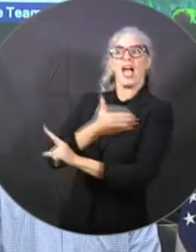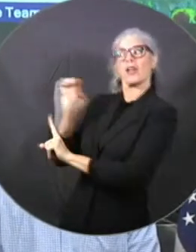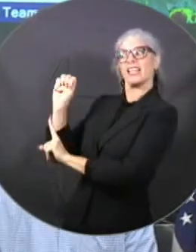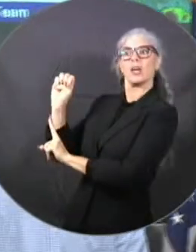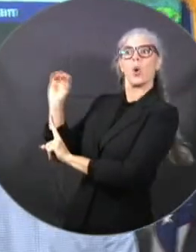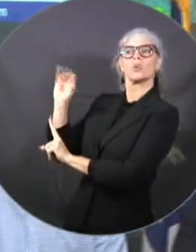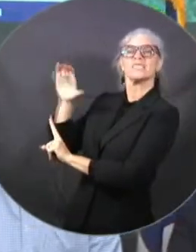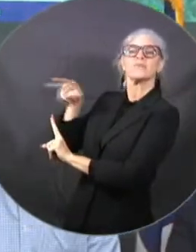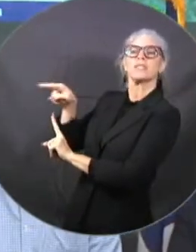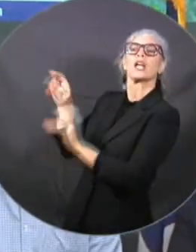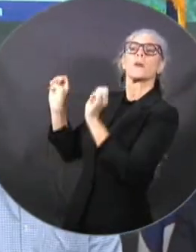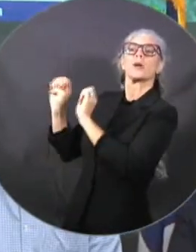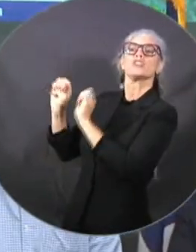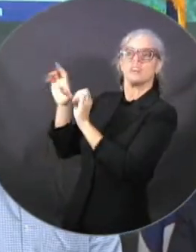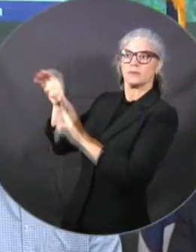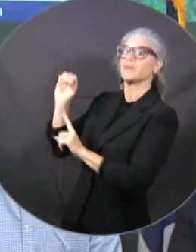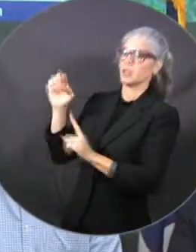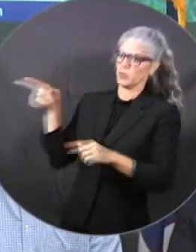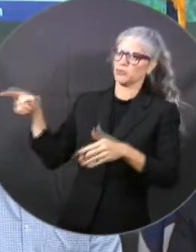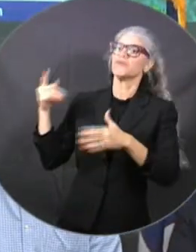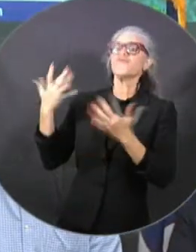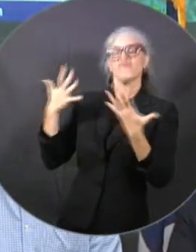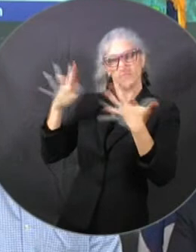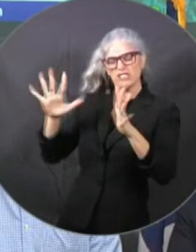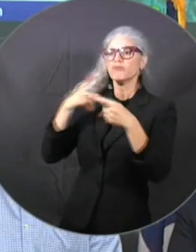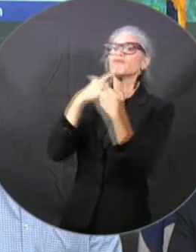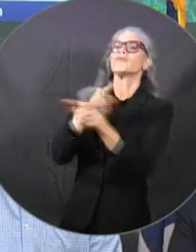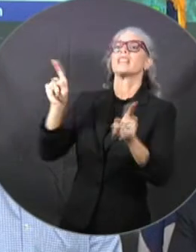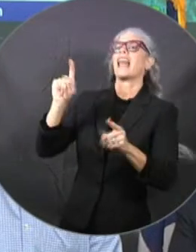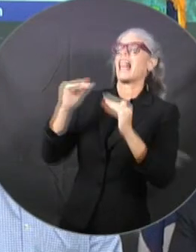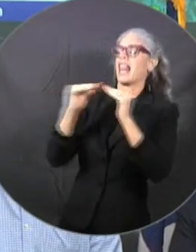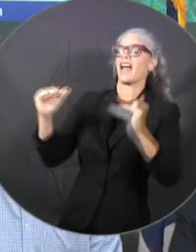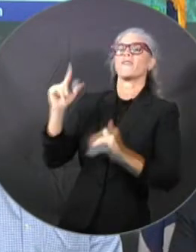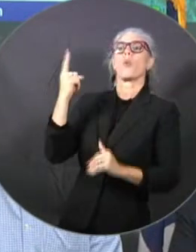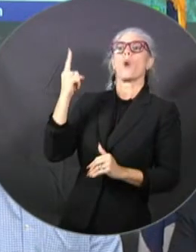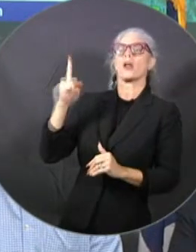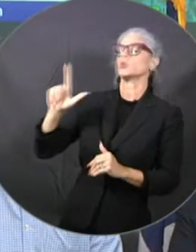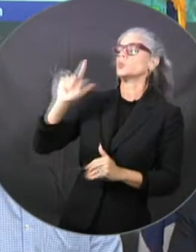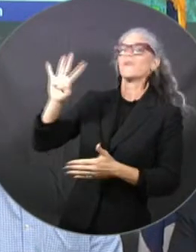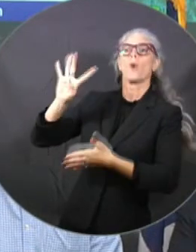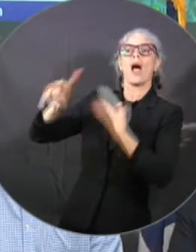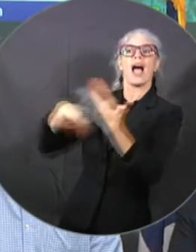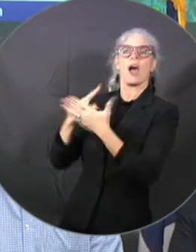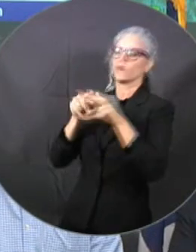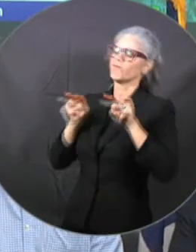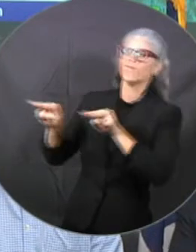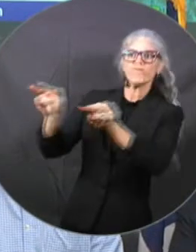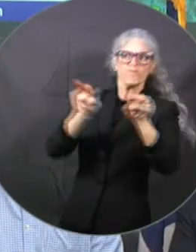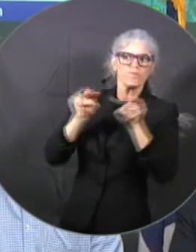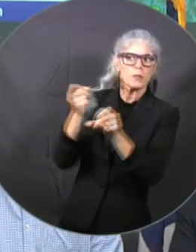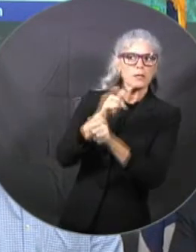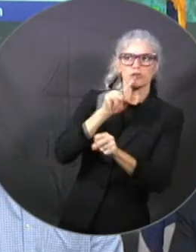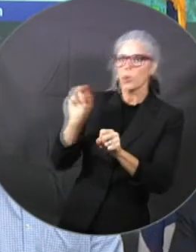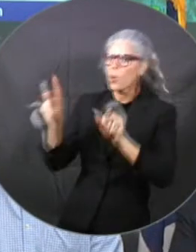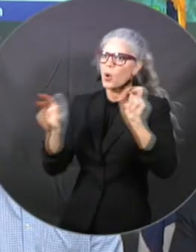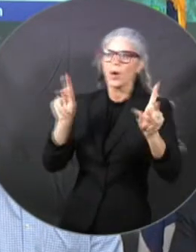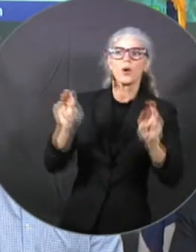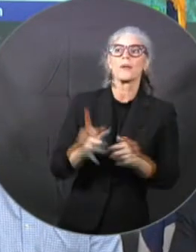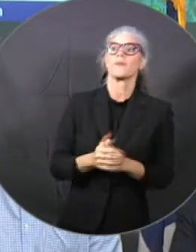all counties in the path of Idalia should have their emergency operations centers activated. Now,